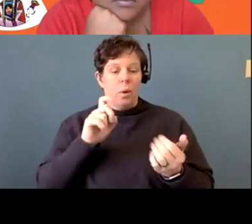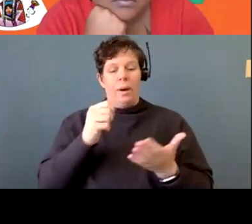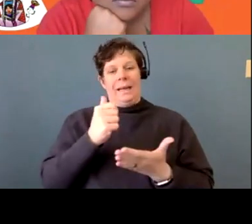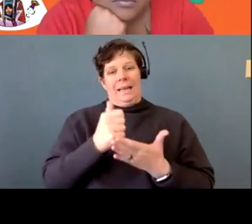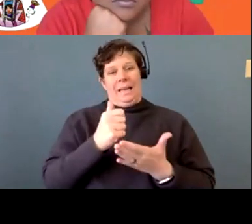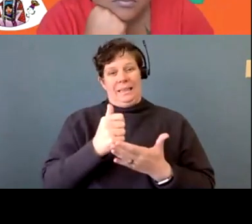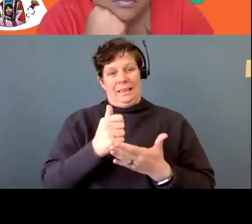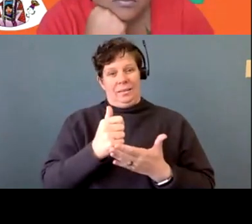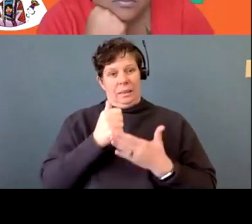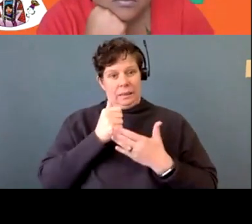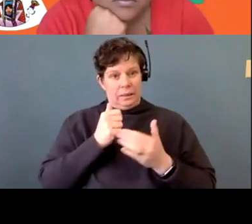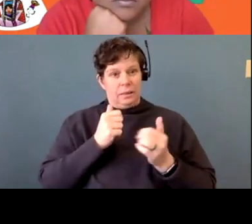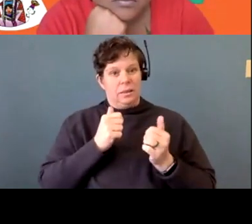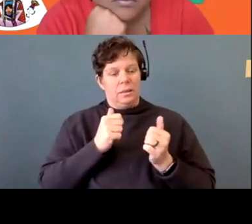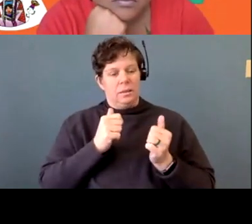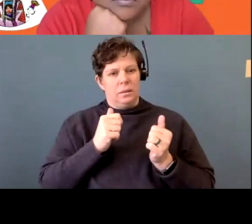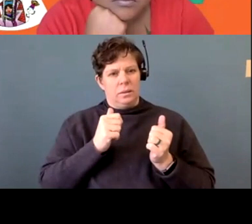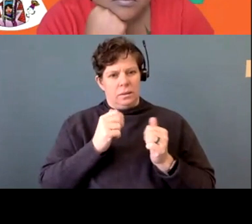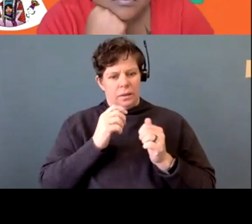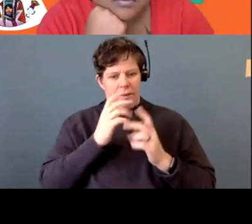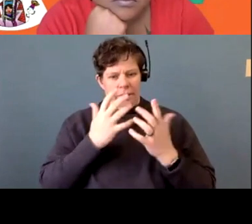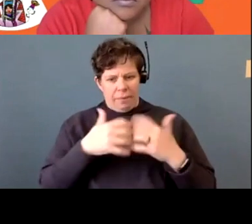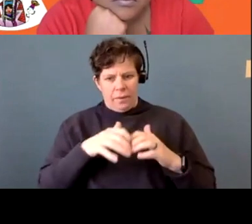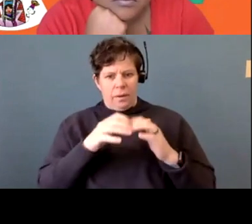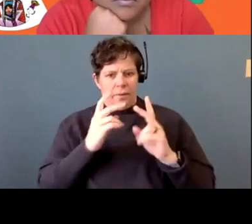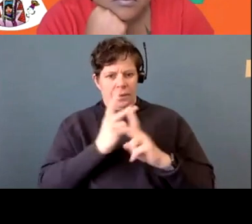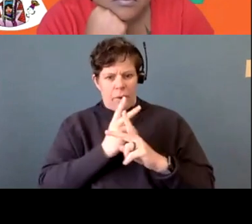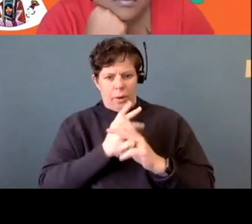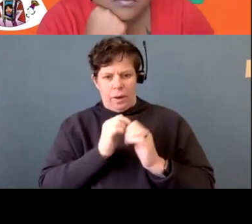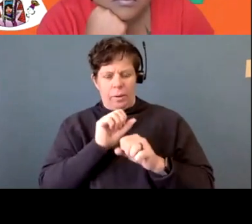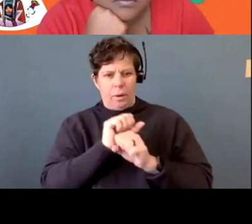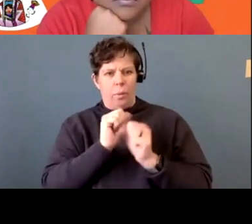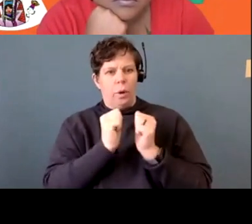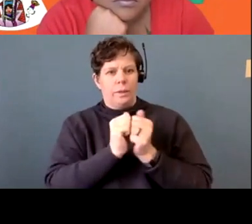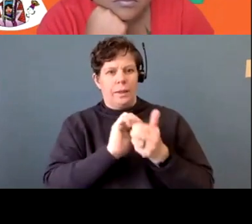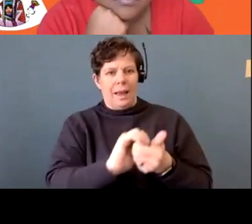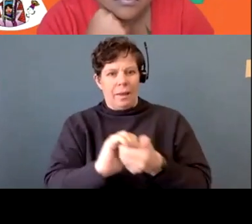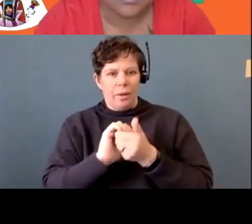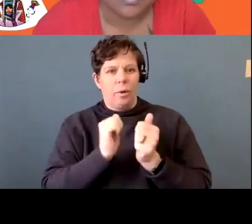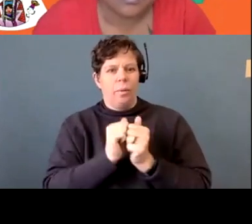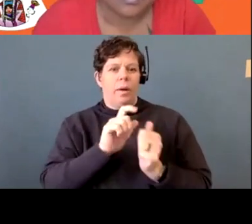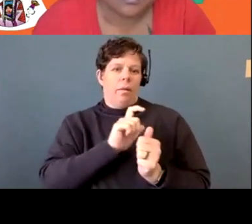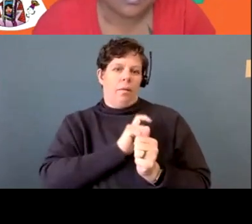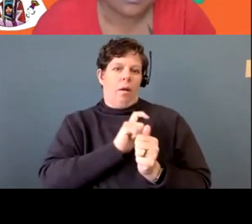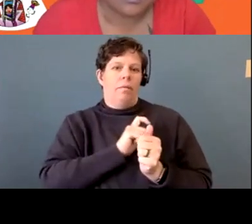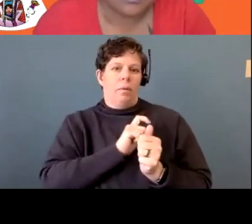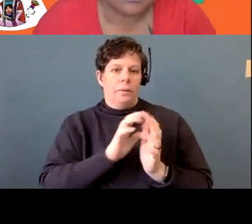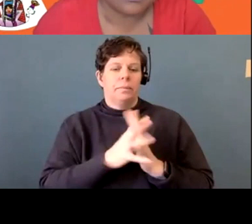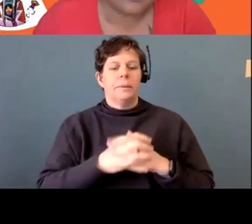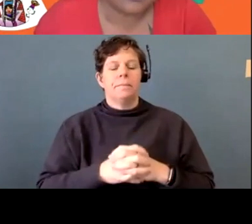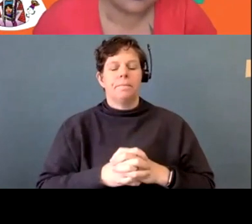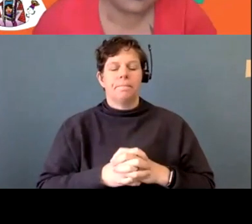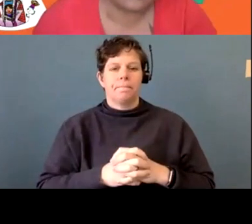is the working better with, uh, the law enforcement and then